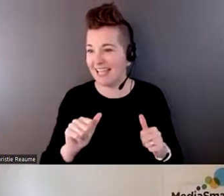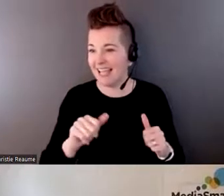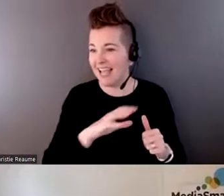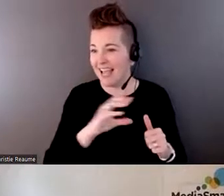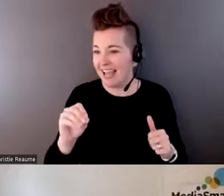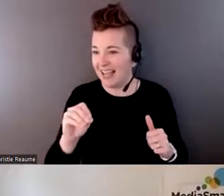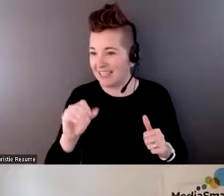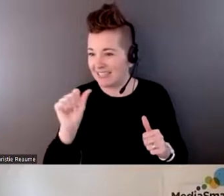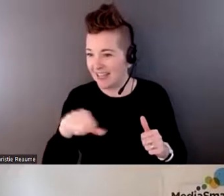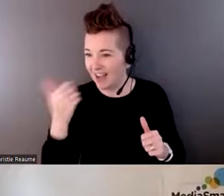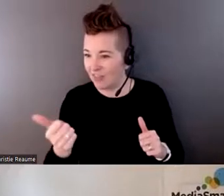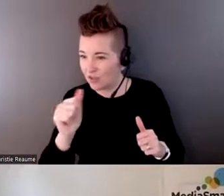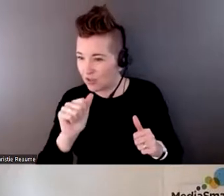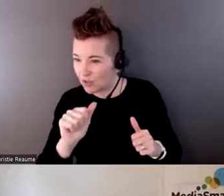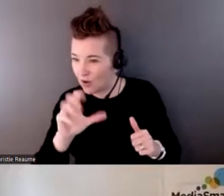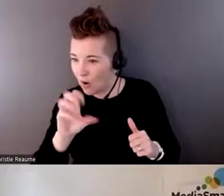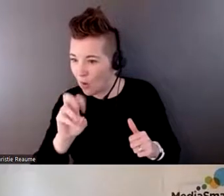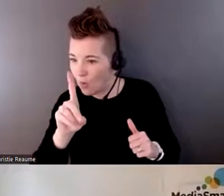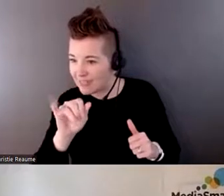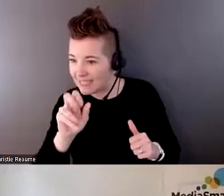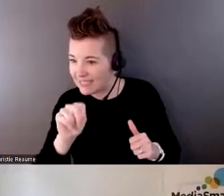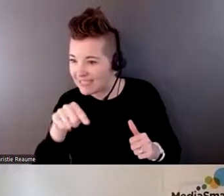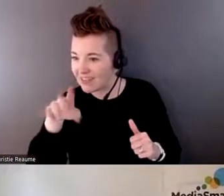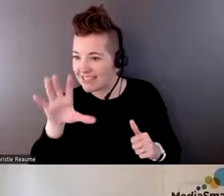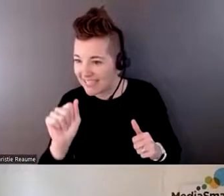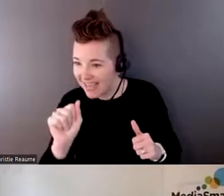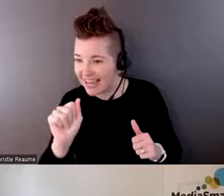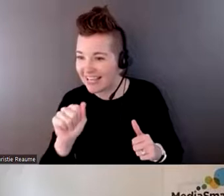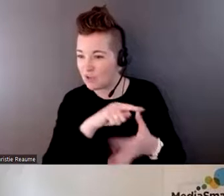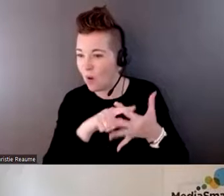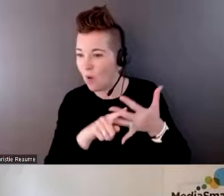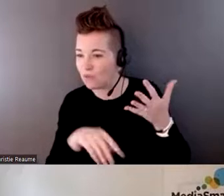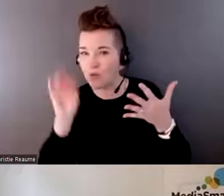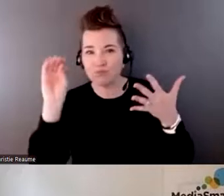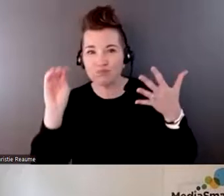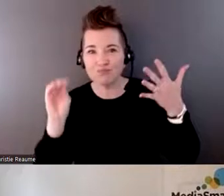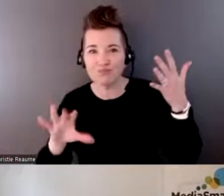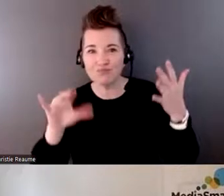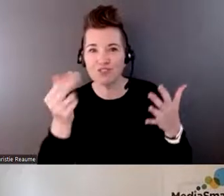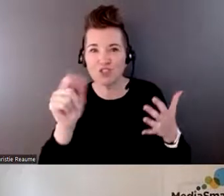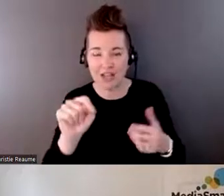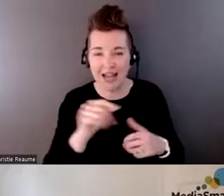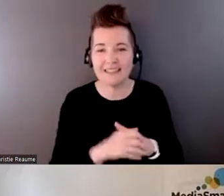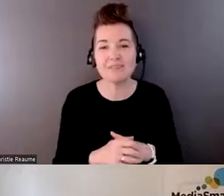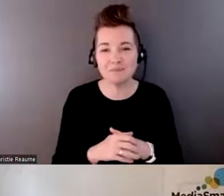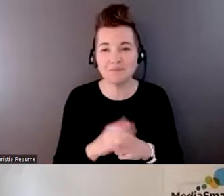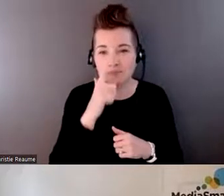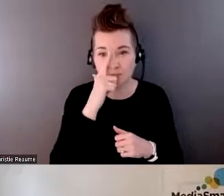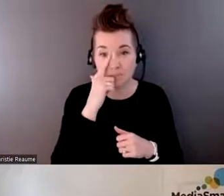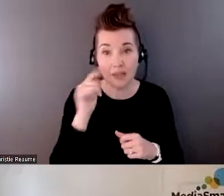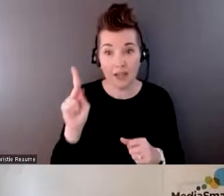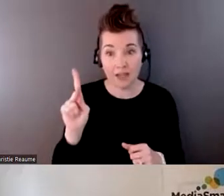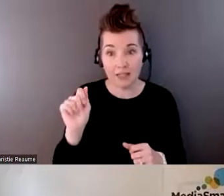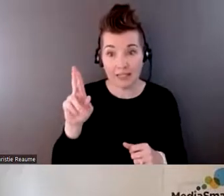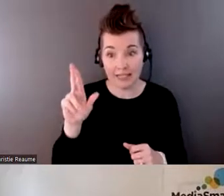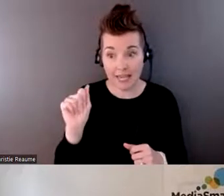2SLGBTQ+, older adults population. So do check them out as well. And since we're talking about resources, I know Cara, your